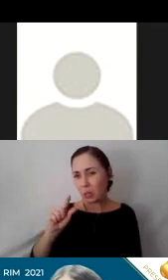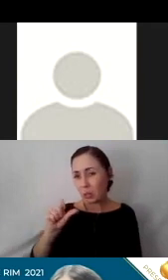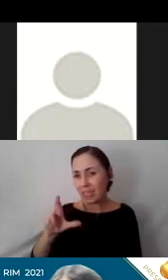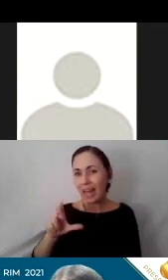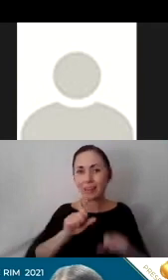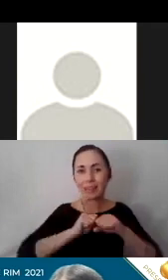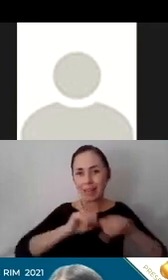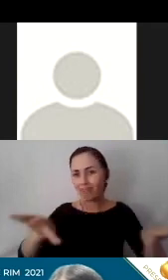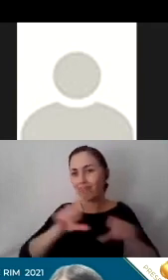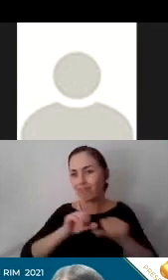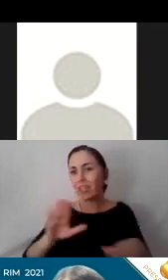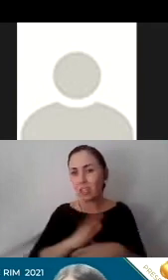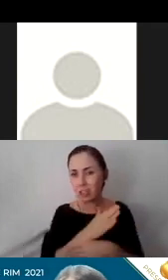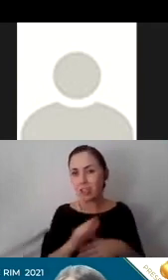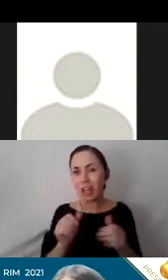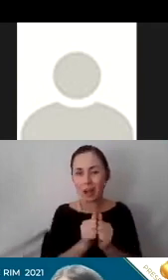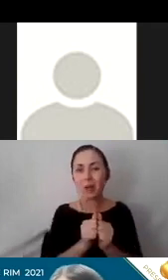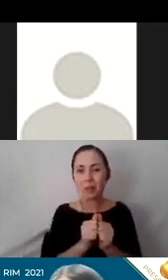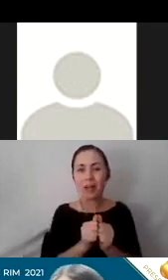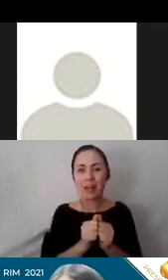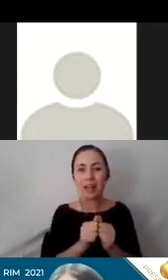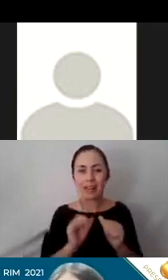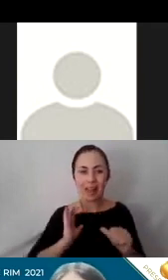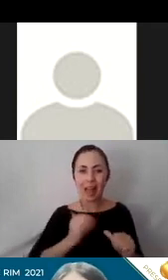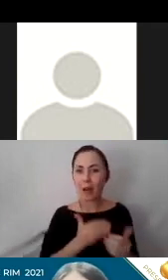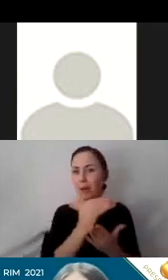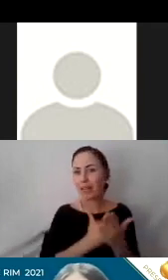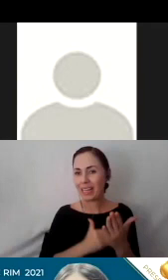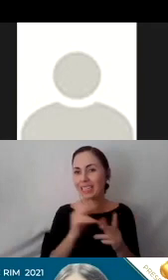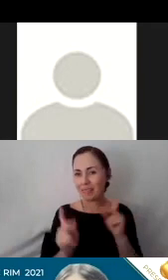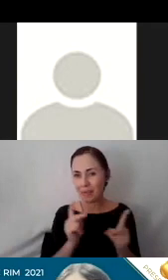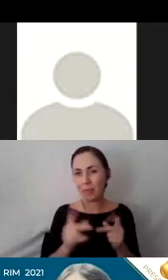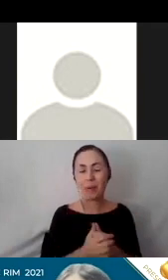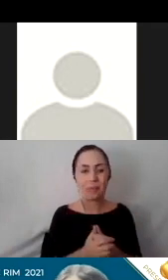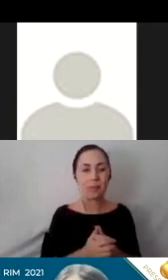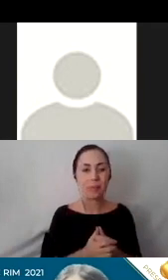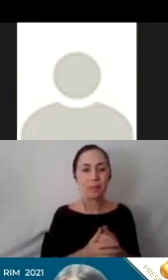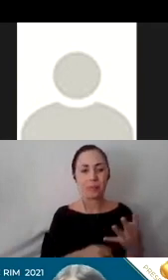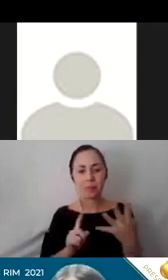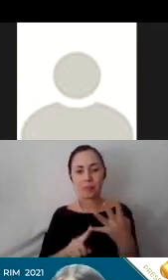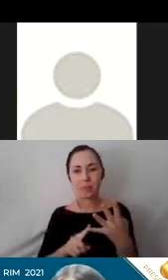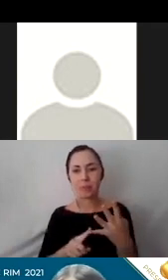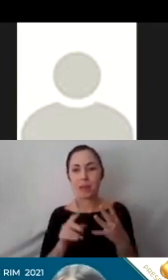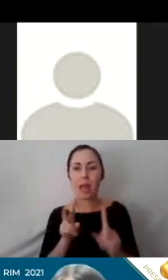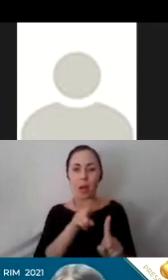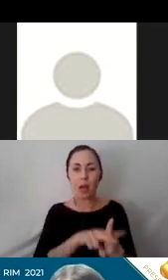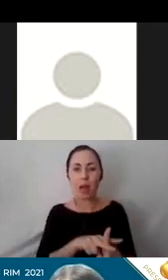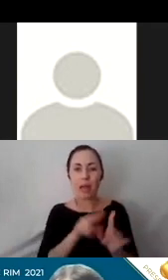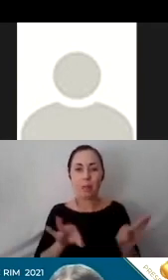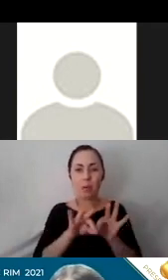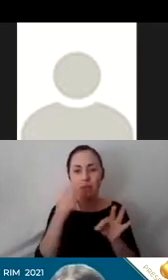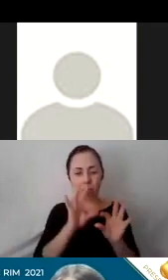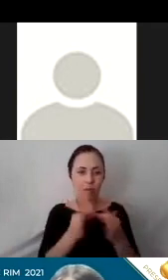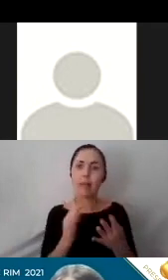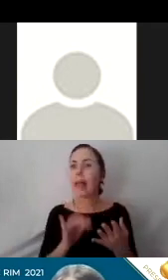Center activities with our growing contact list. The relevance for families is also a top priority.